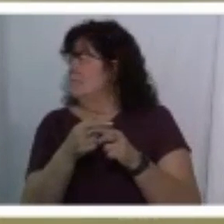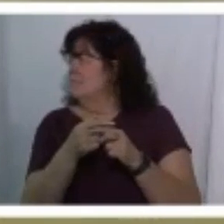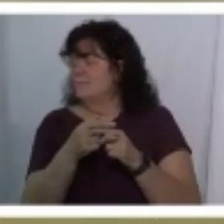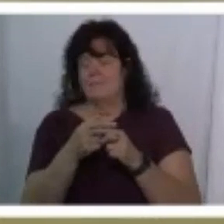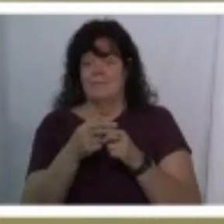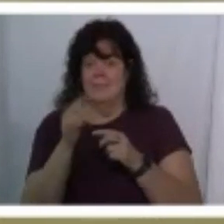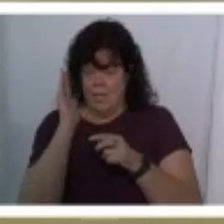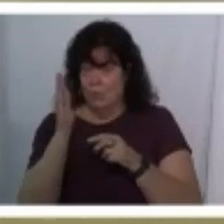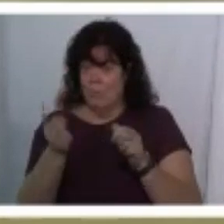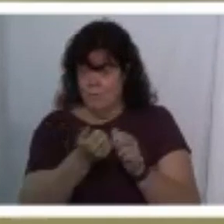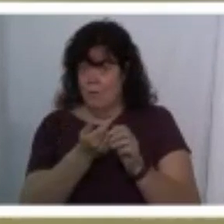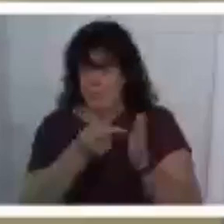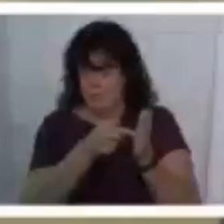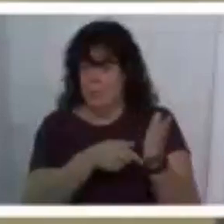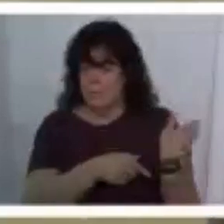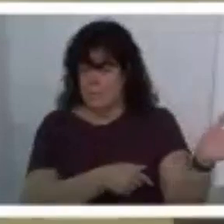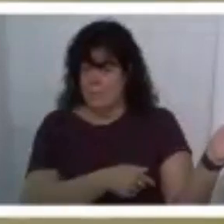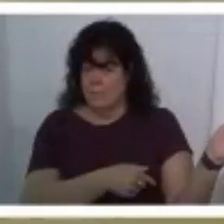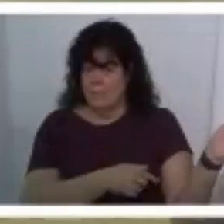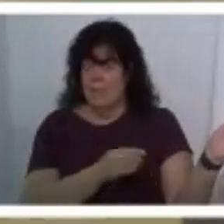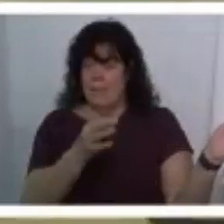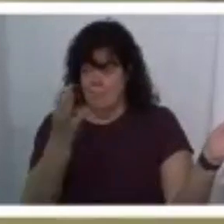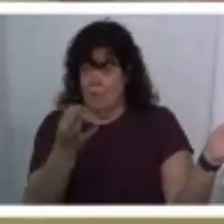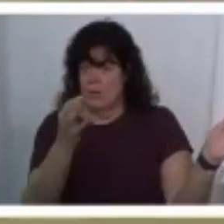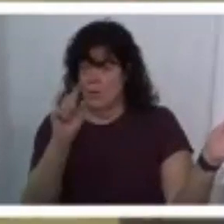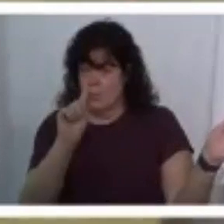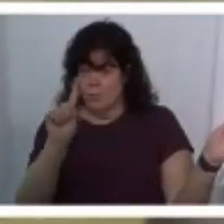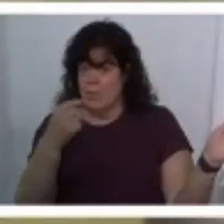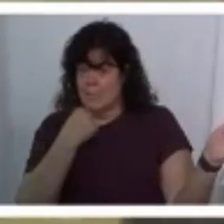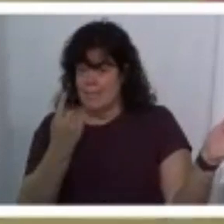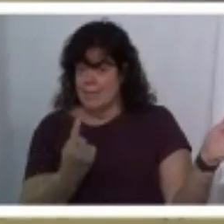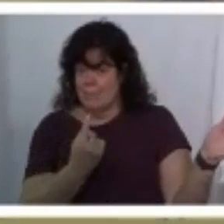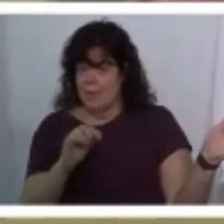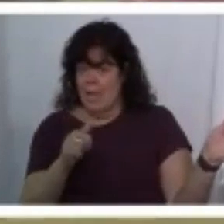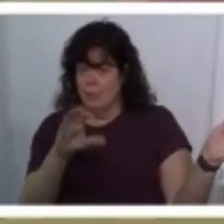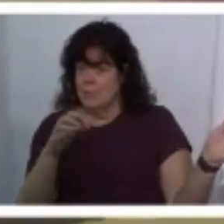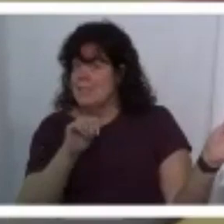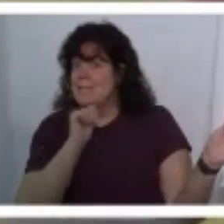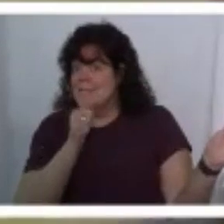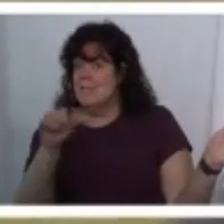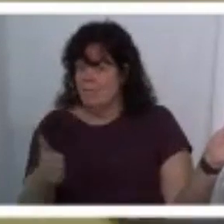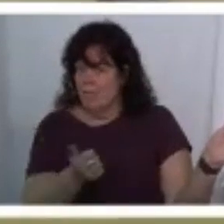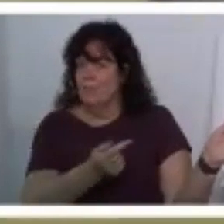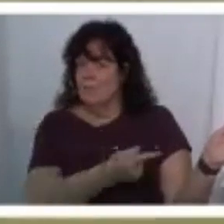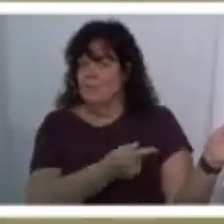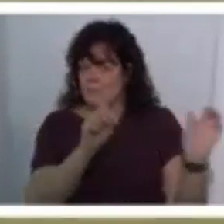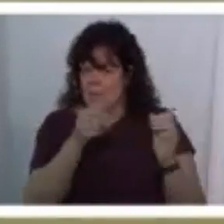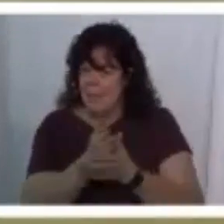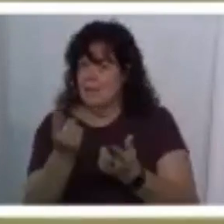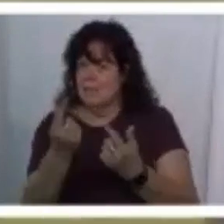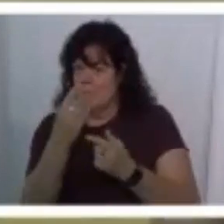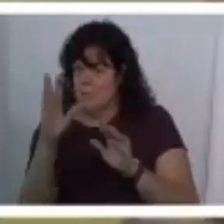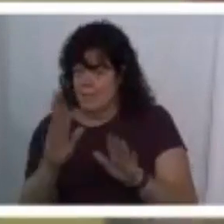and you will follow them and in fact every friday you have to go in and tell somebody how you didn't follow them to be allowed